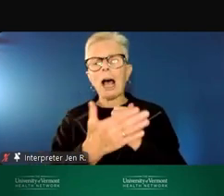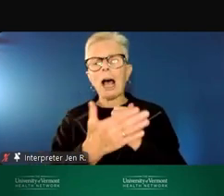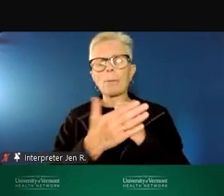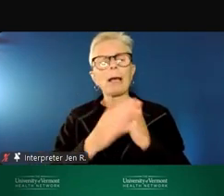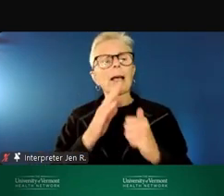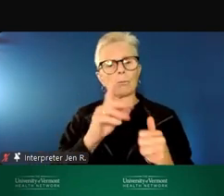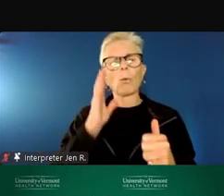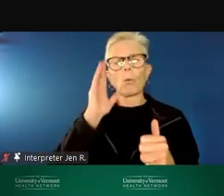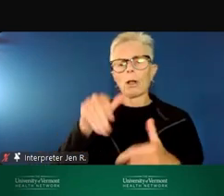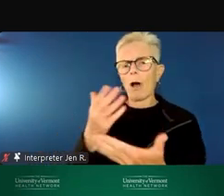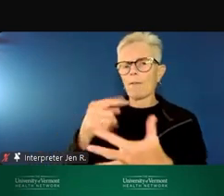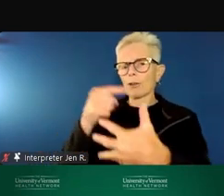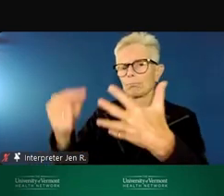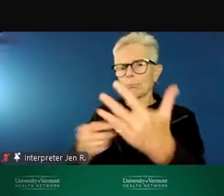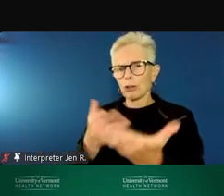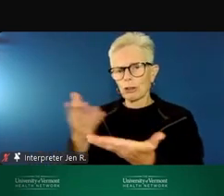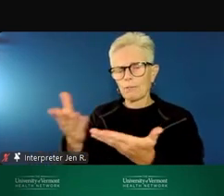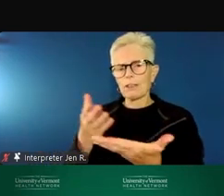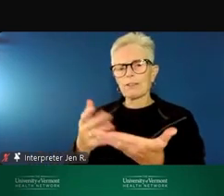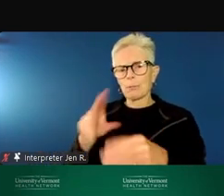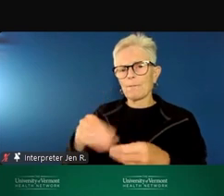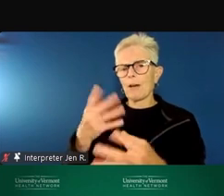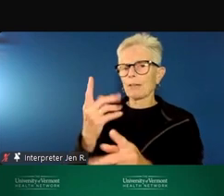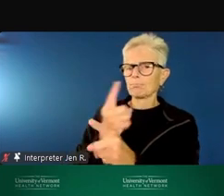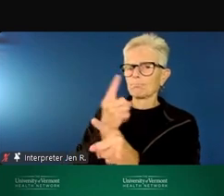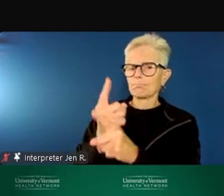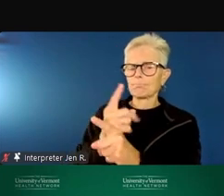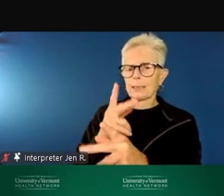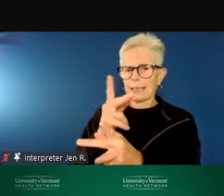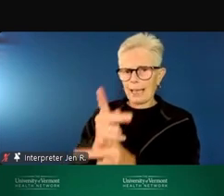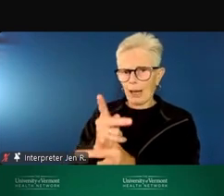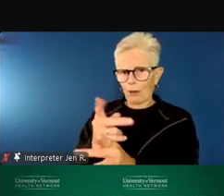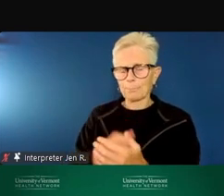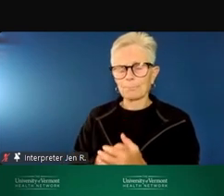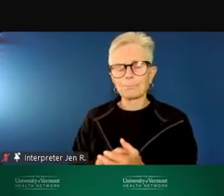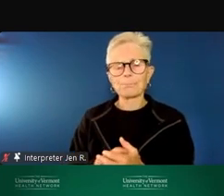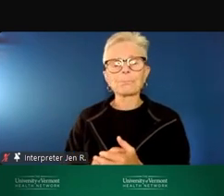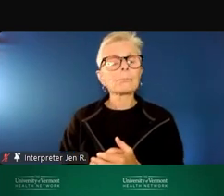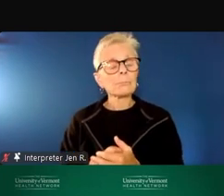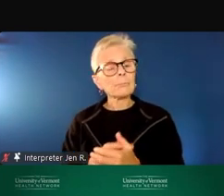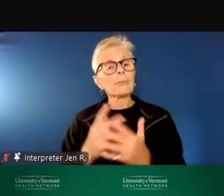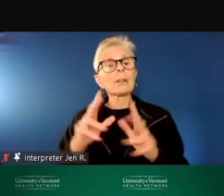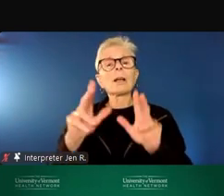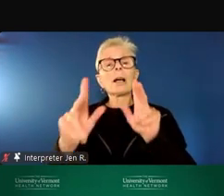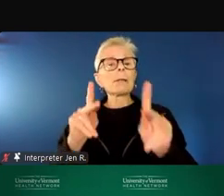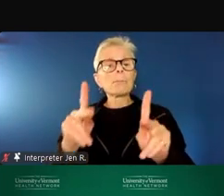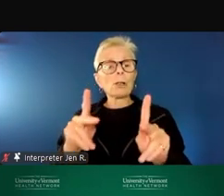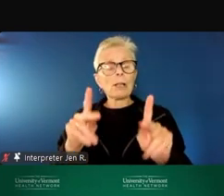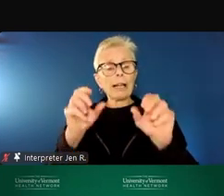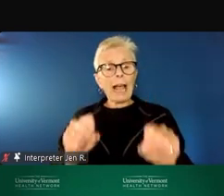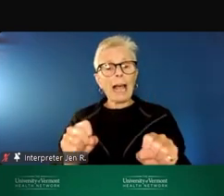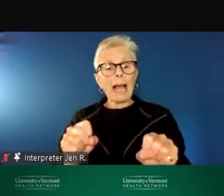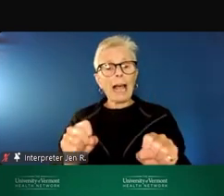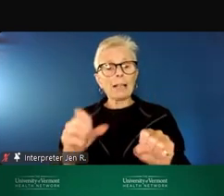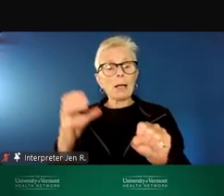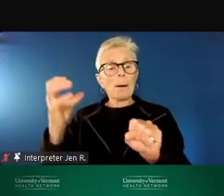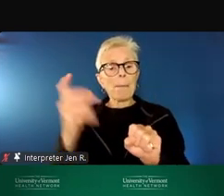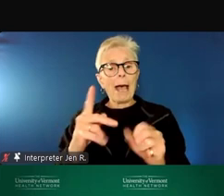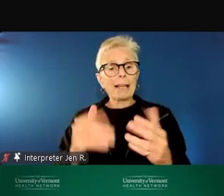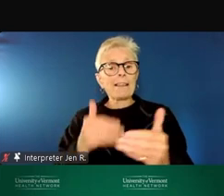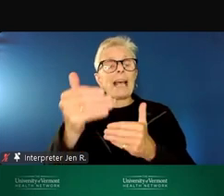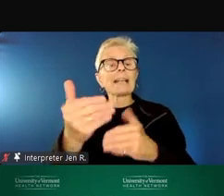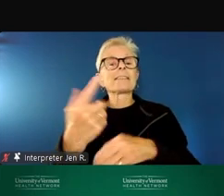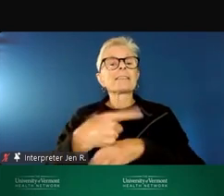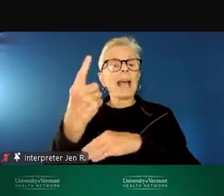I mentioned earlier and get the care that they need. People will also be able to come back the next day or following